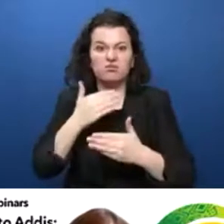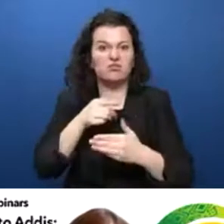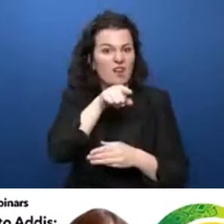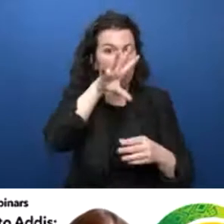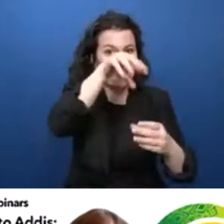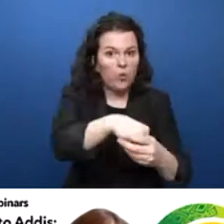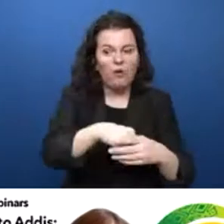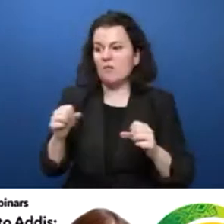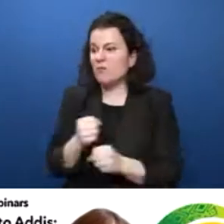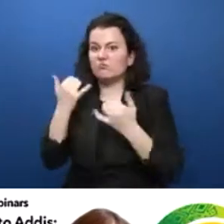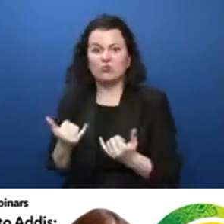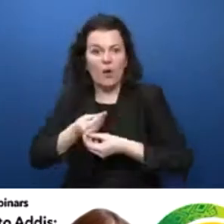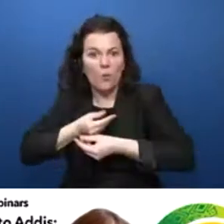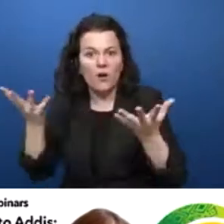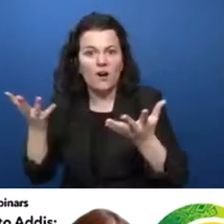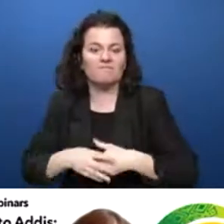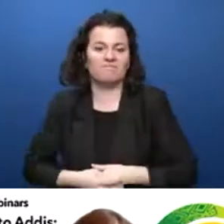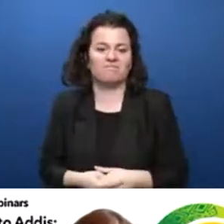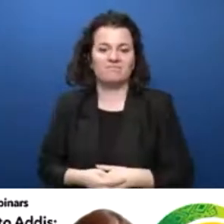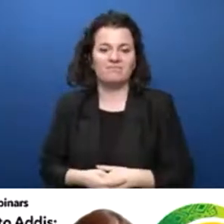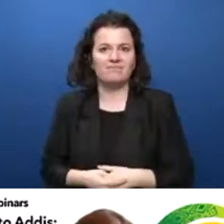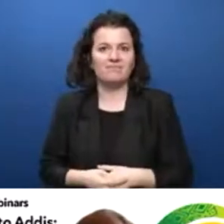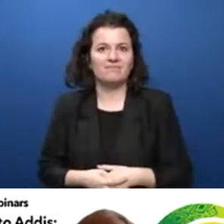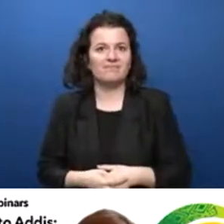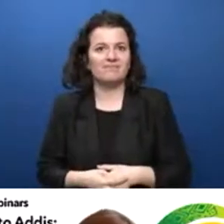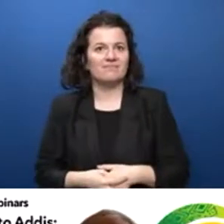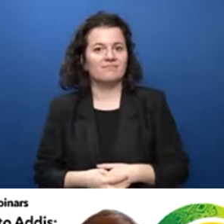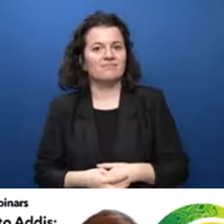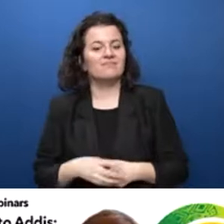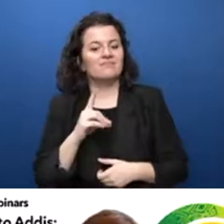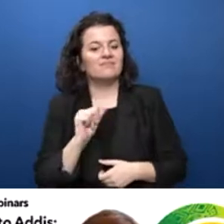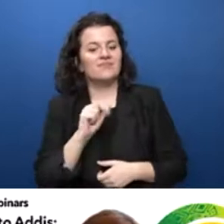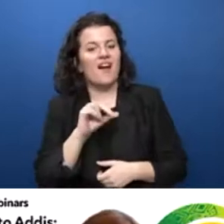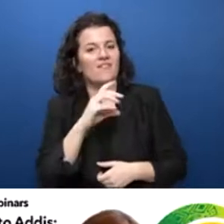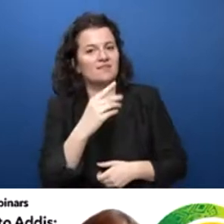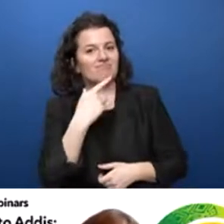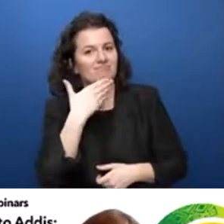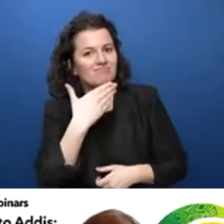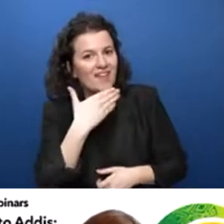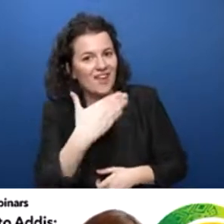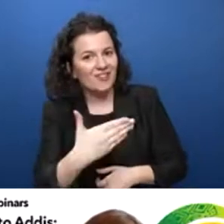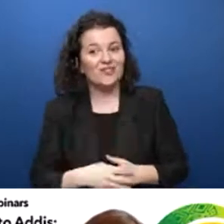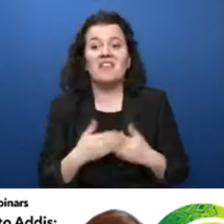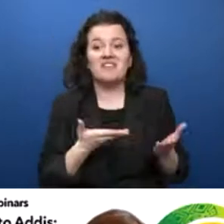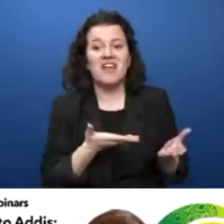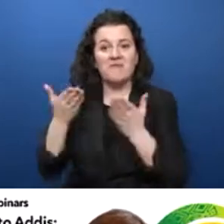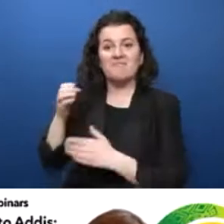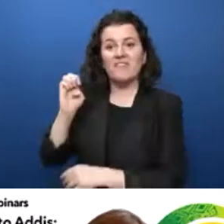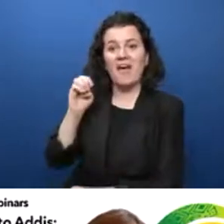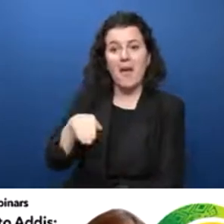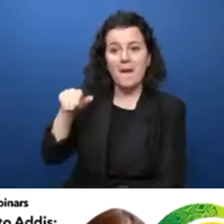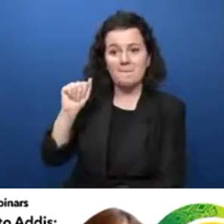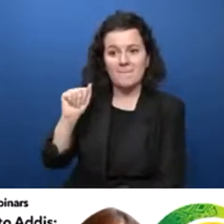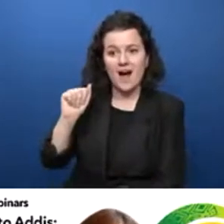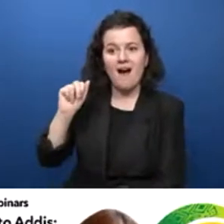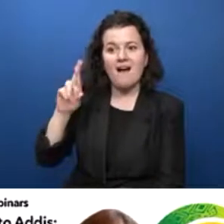Let me ask the same question to Emma Randall, who is the ITU Youth Representative. So, Emma, for you, what would life look